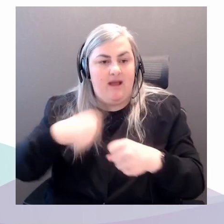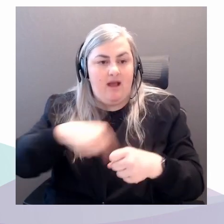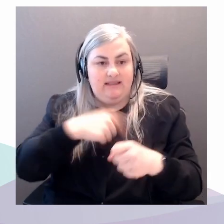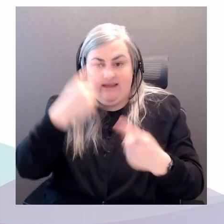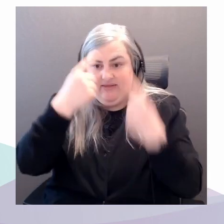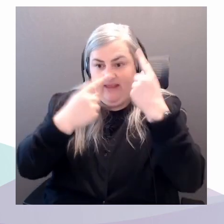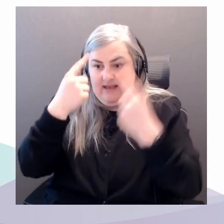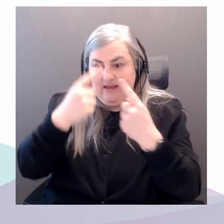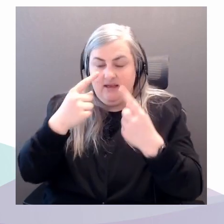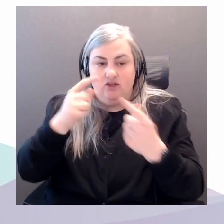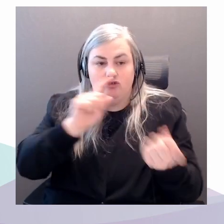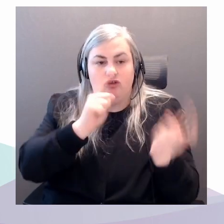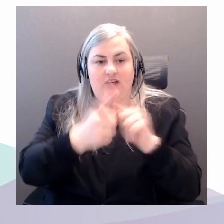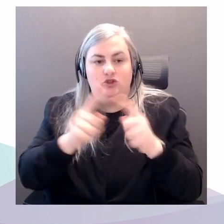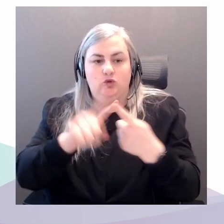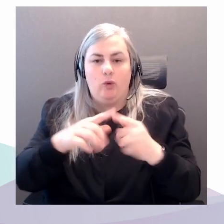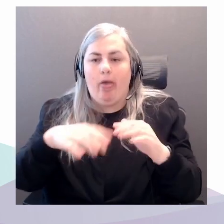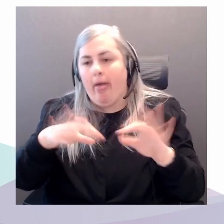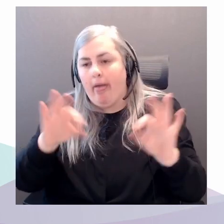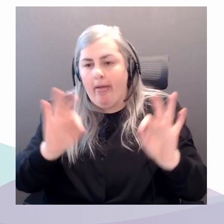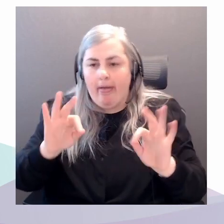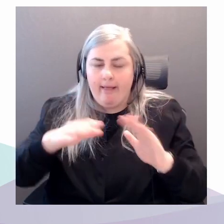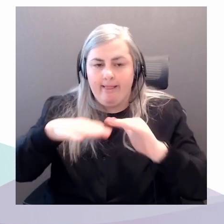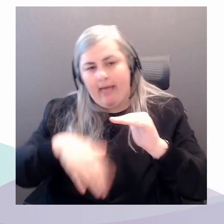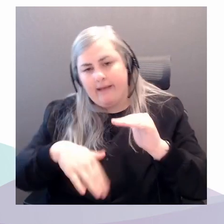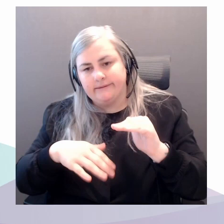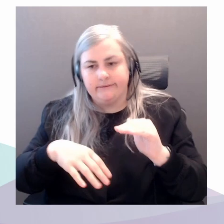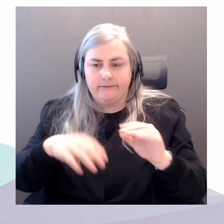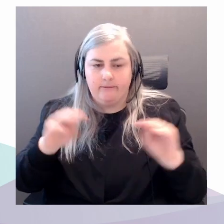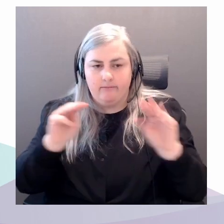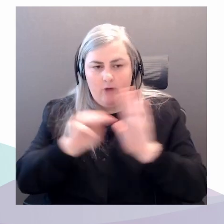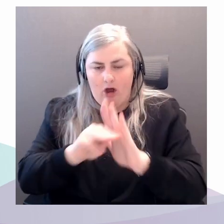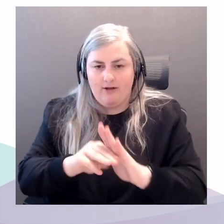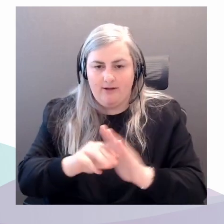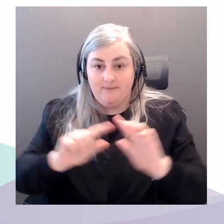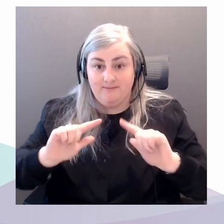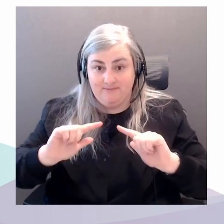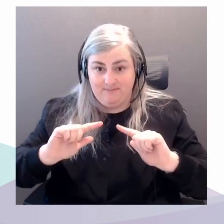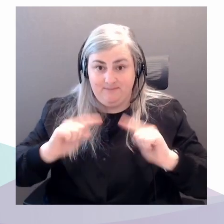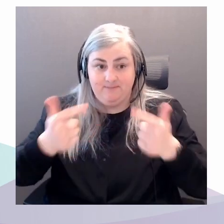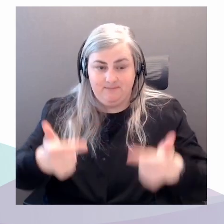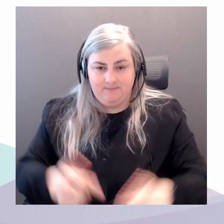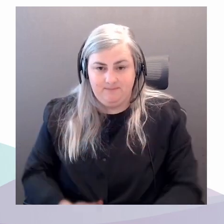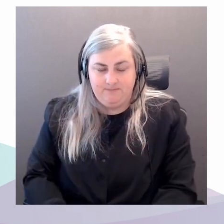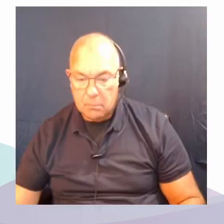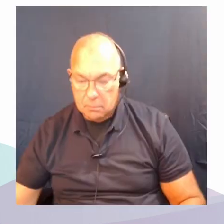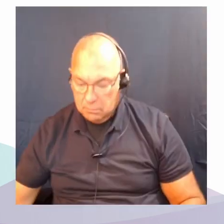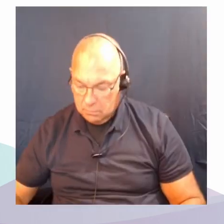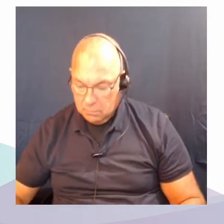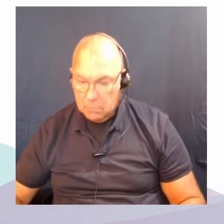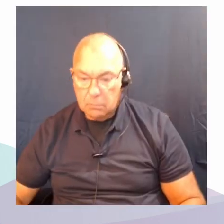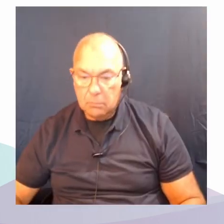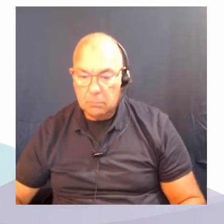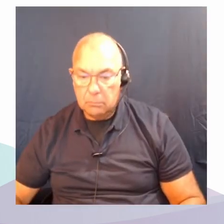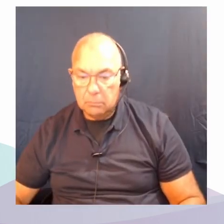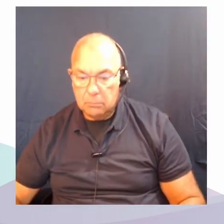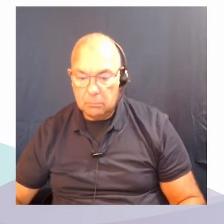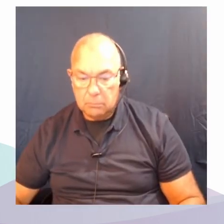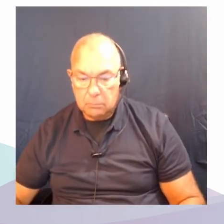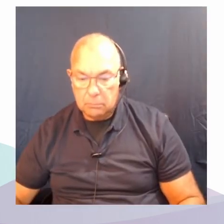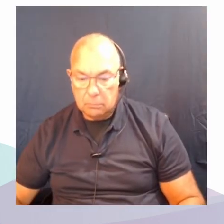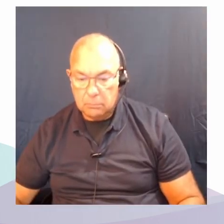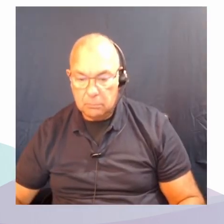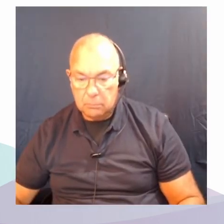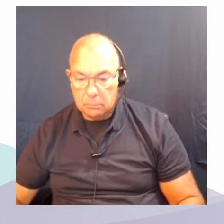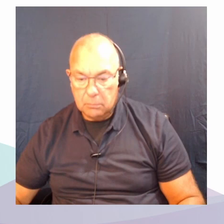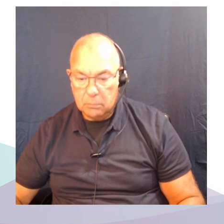right? Yeah. I really like that exercise. I hope I can borrow it from you to, you know, to sit